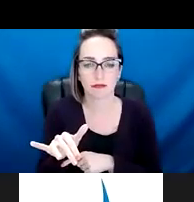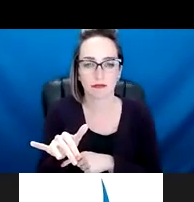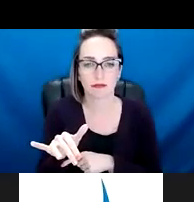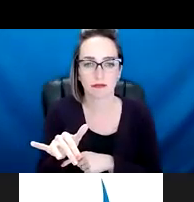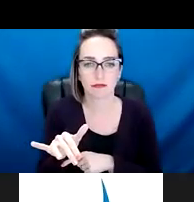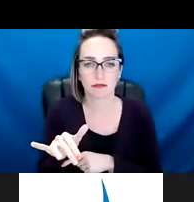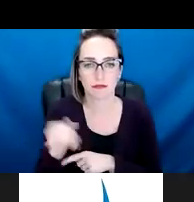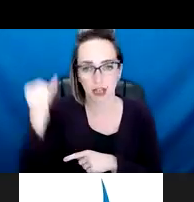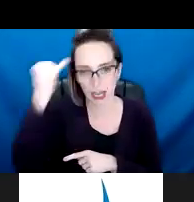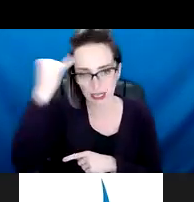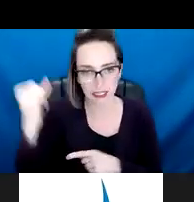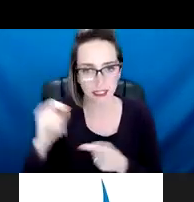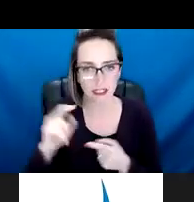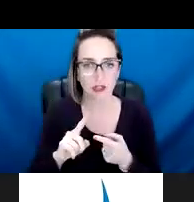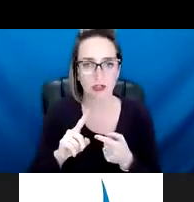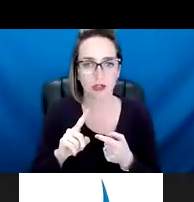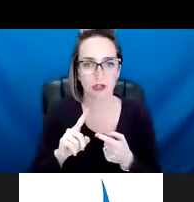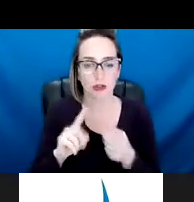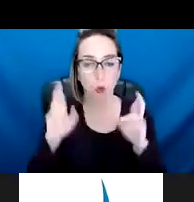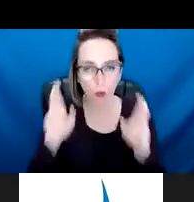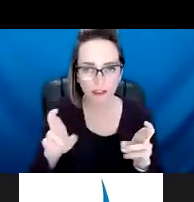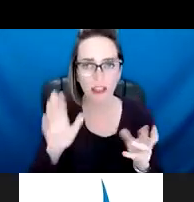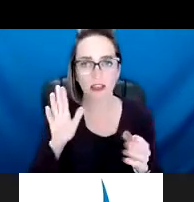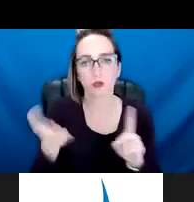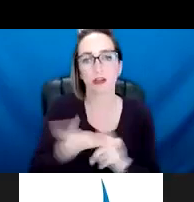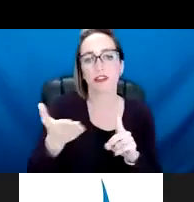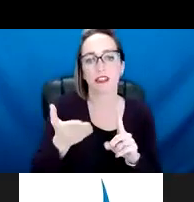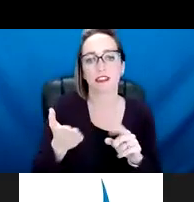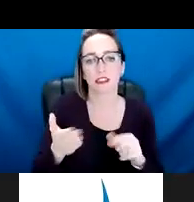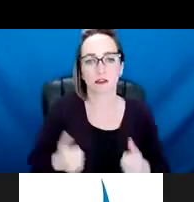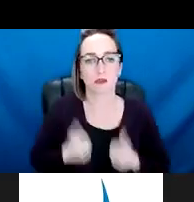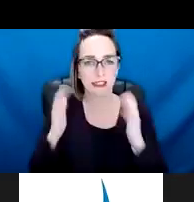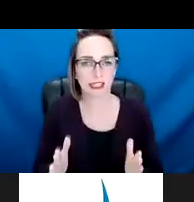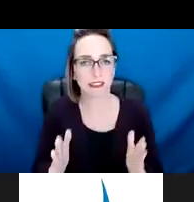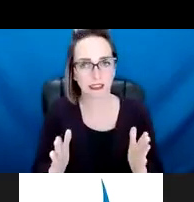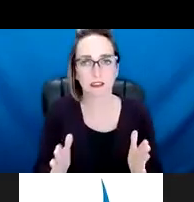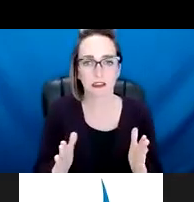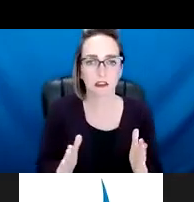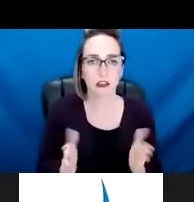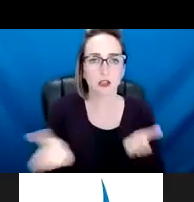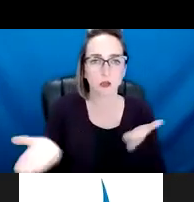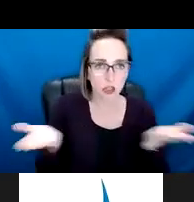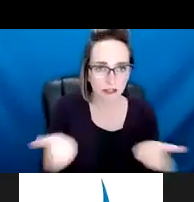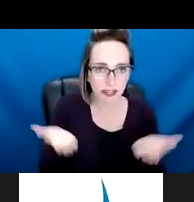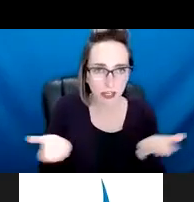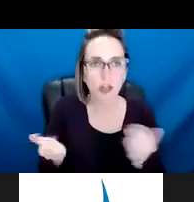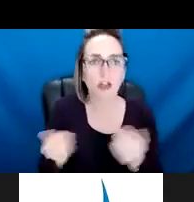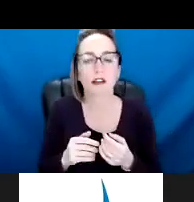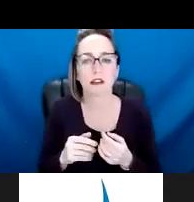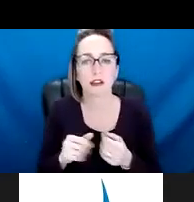little bit more ability to be able to finish that that role to be hired.